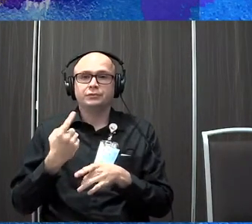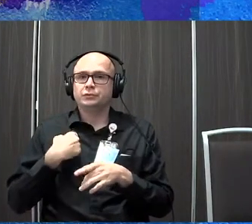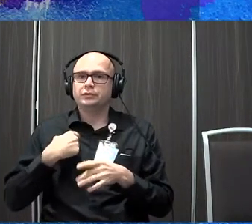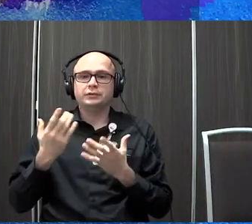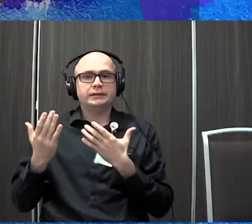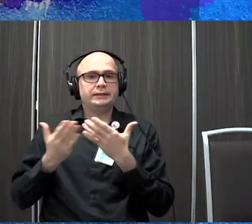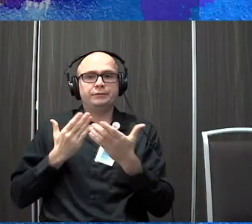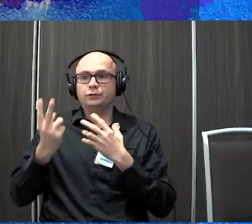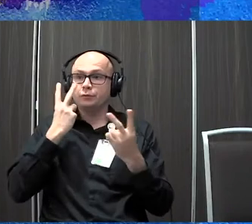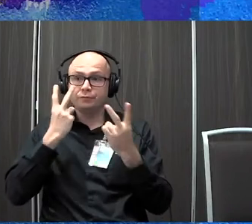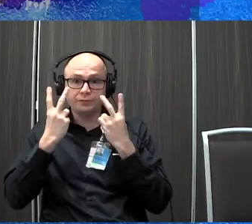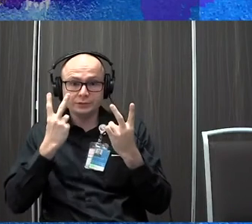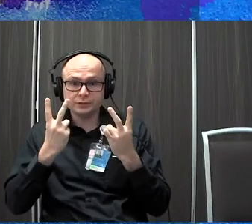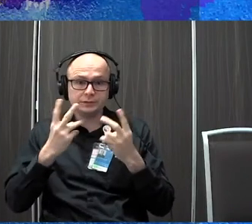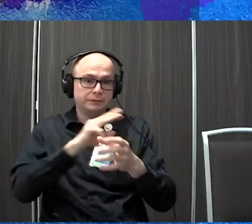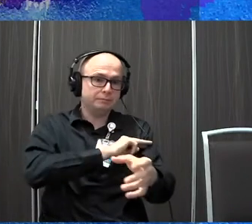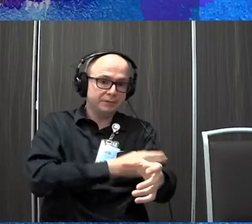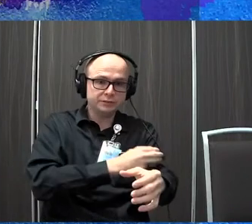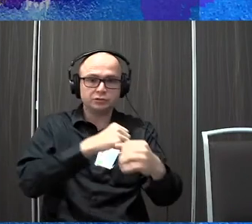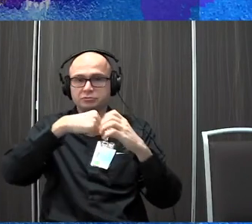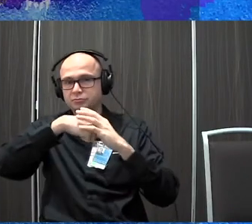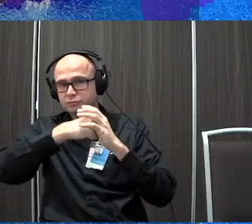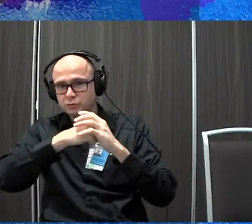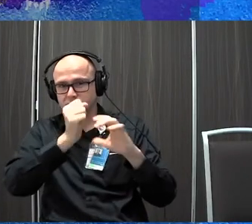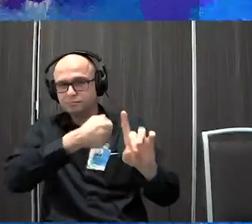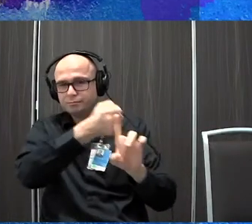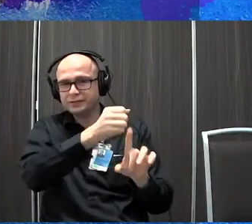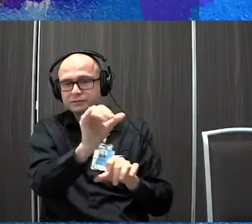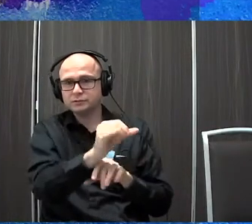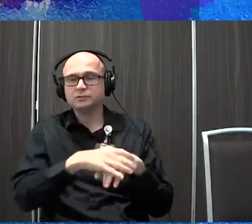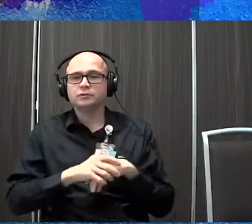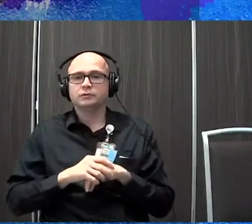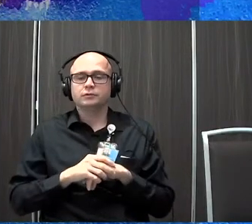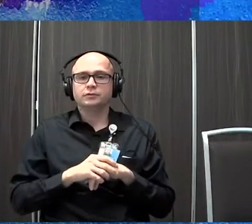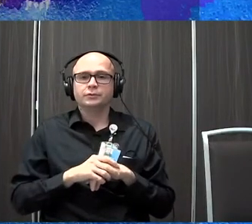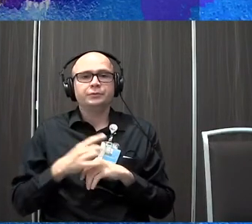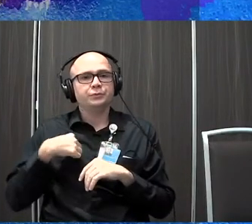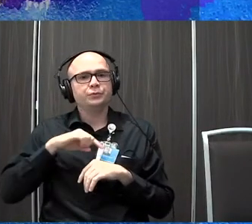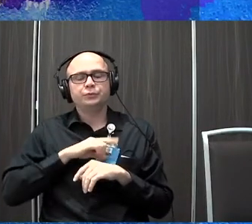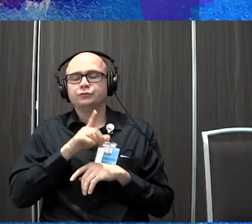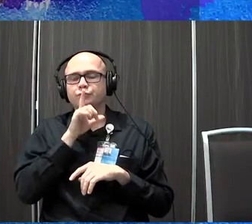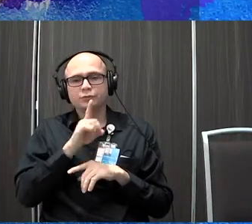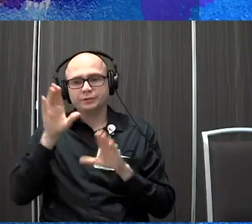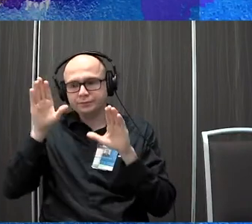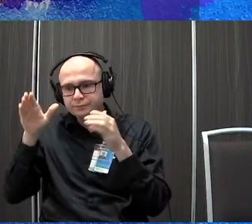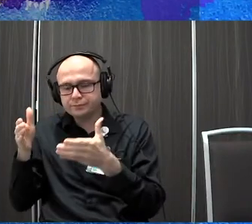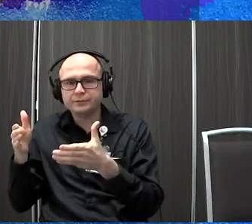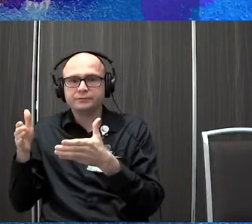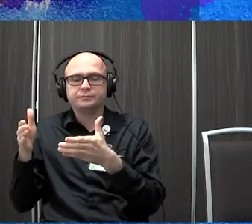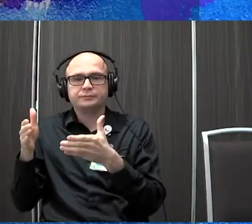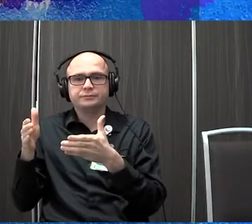even though their vision and their muscles and joints are still affected, that proprioceptive input, we need to really hone in and